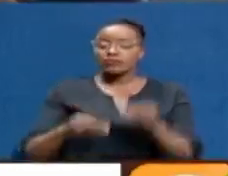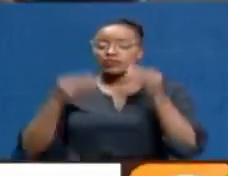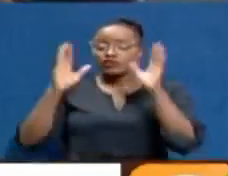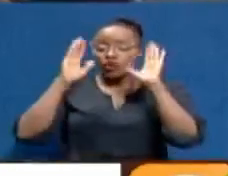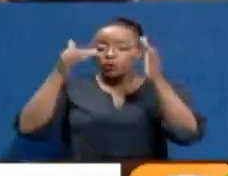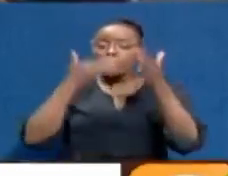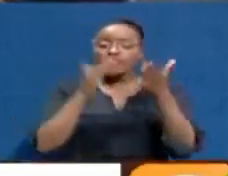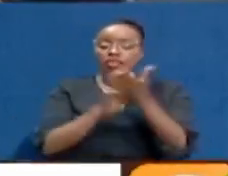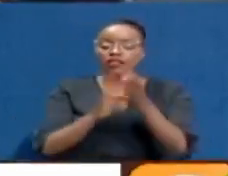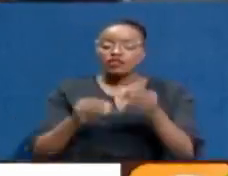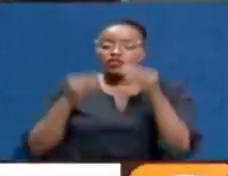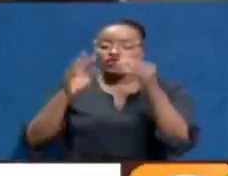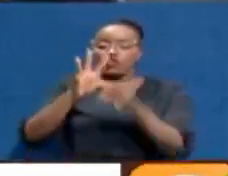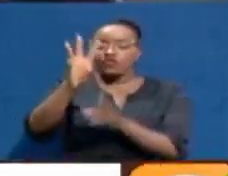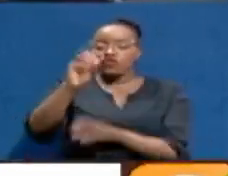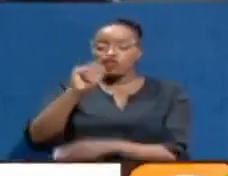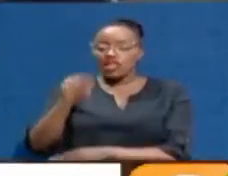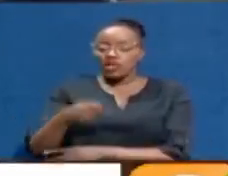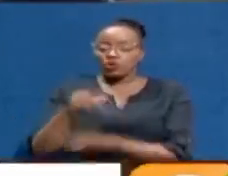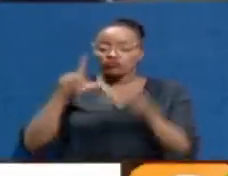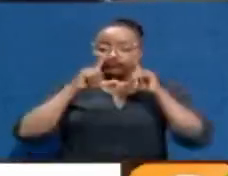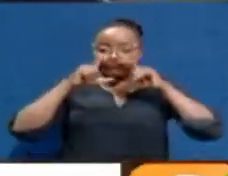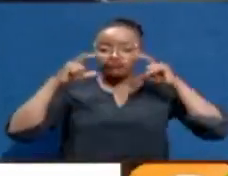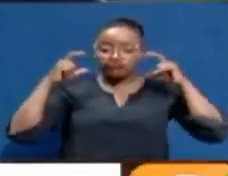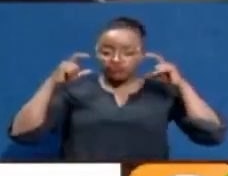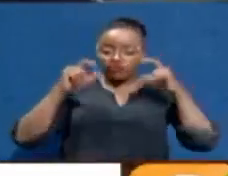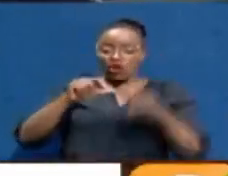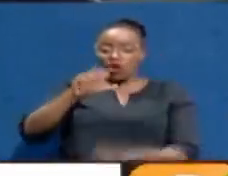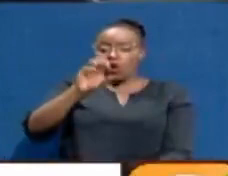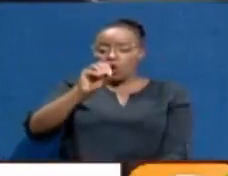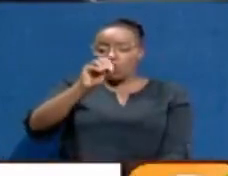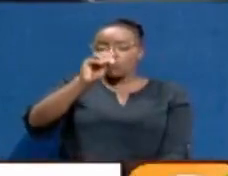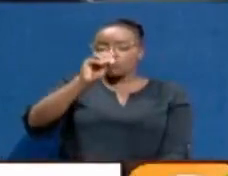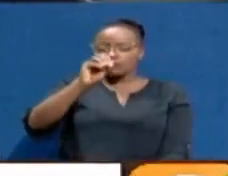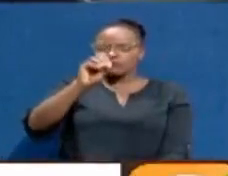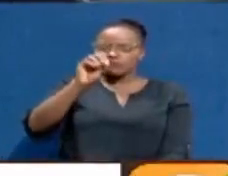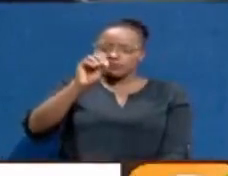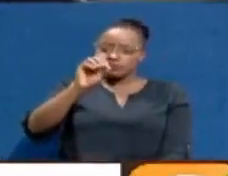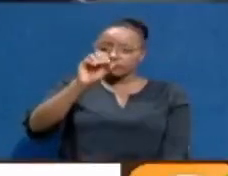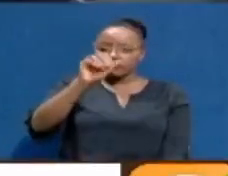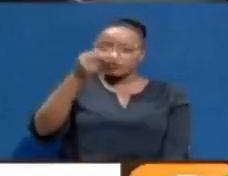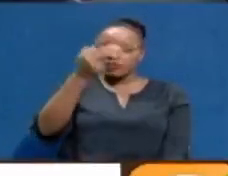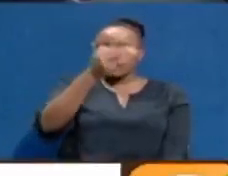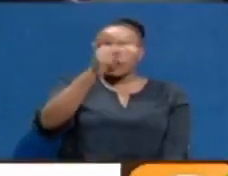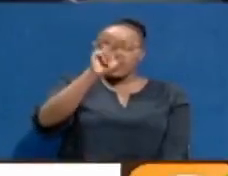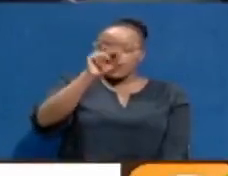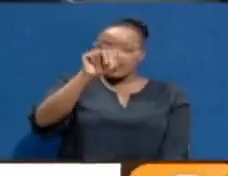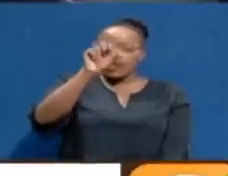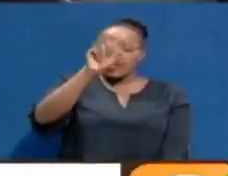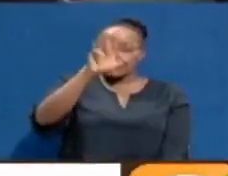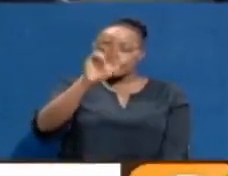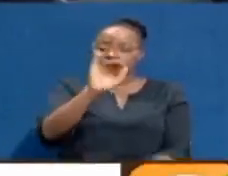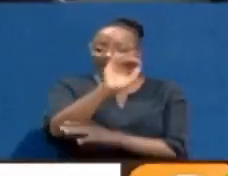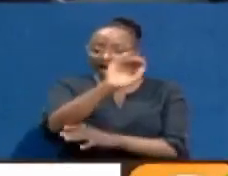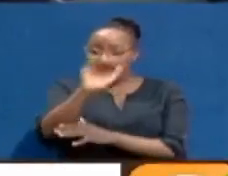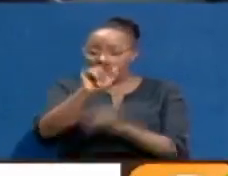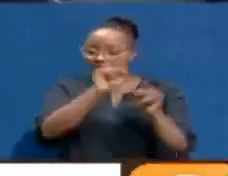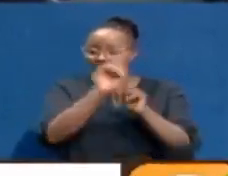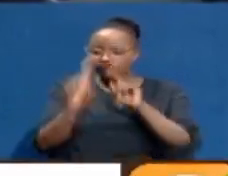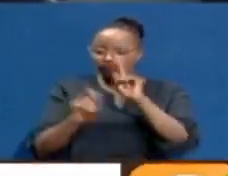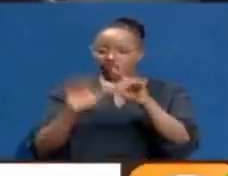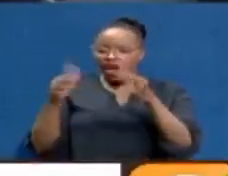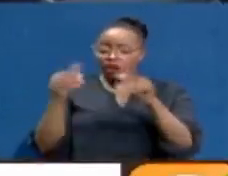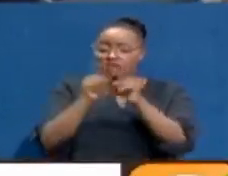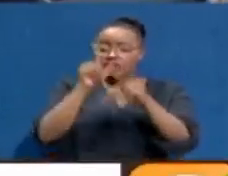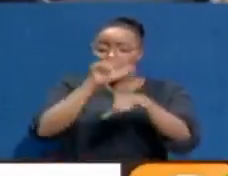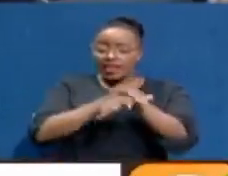letter to supply 40,000 masks. Abdul Swamad Nasir, the chairman of the Public Investments Committee, questioned Bennett and Brima on